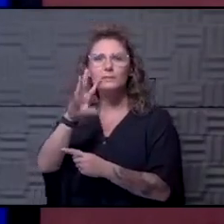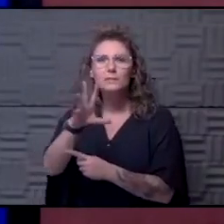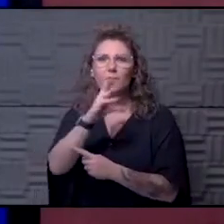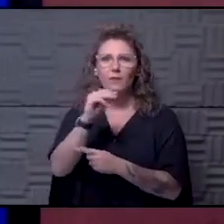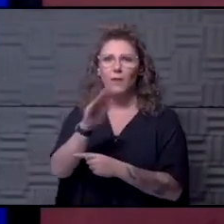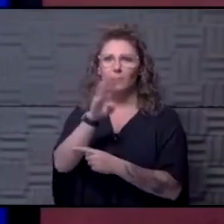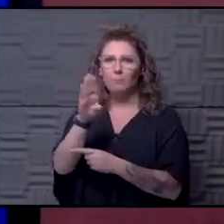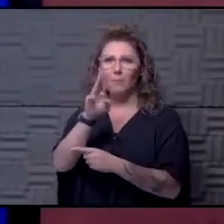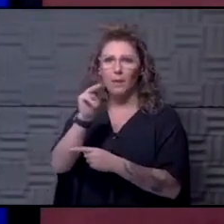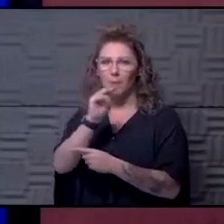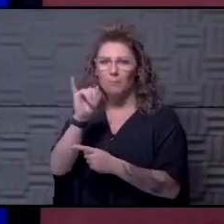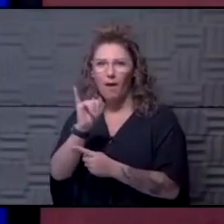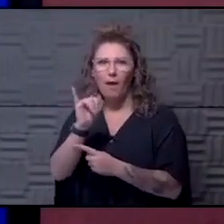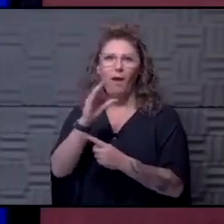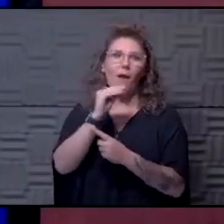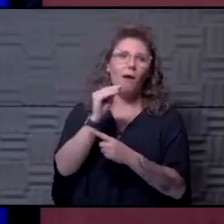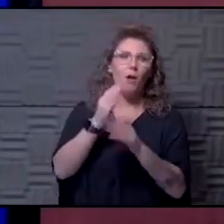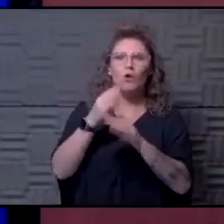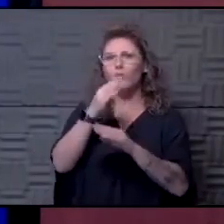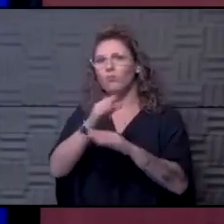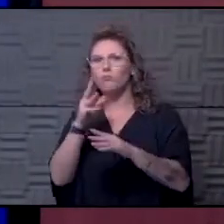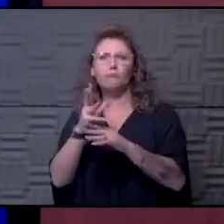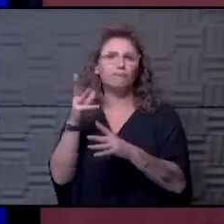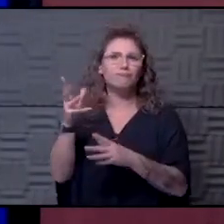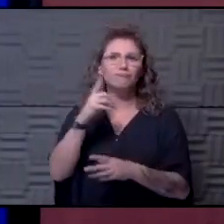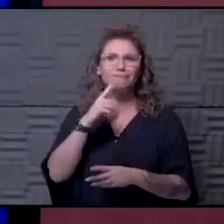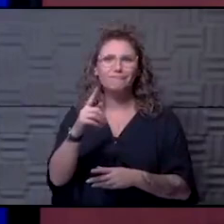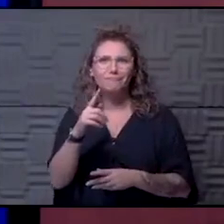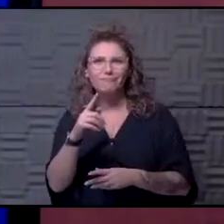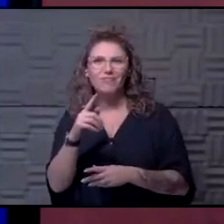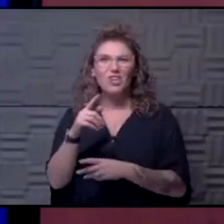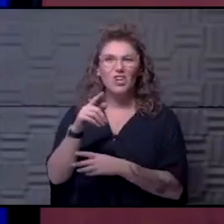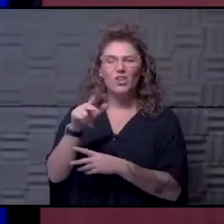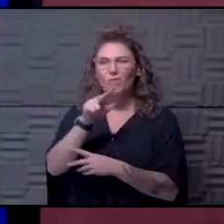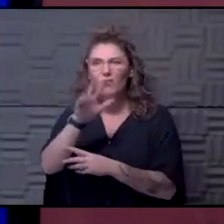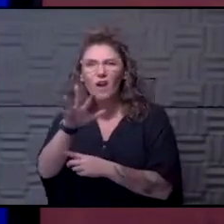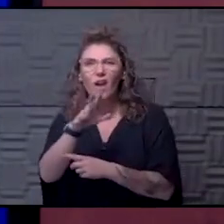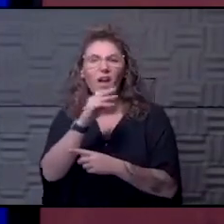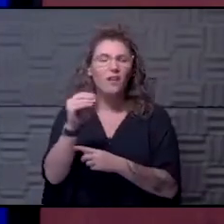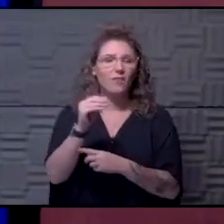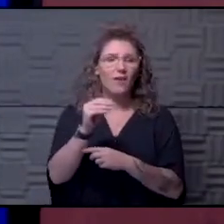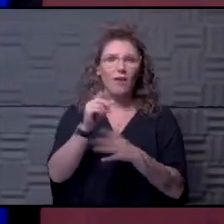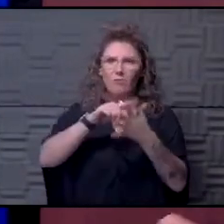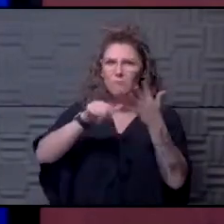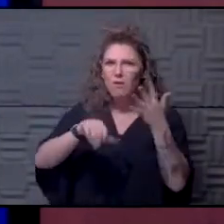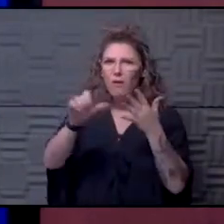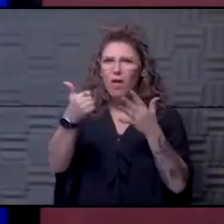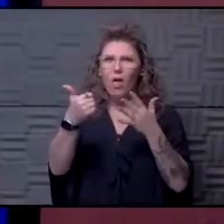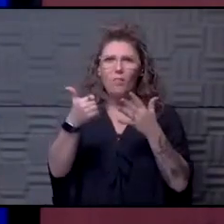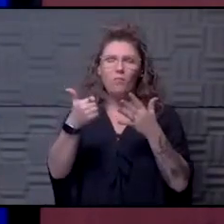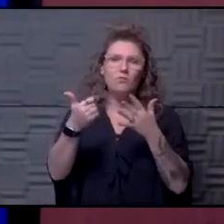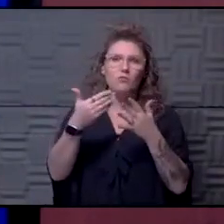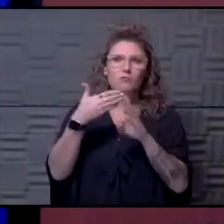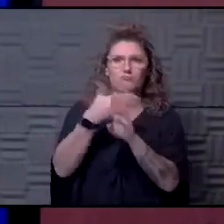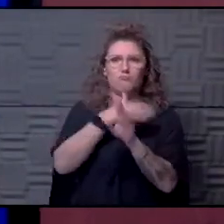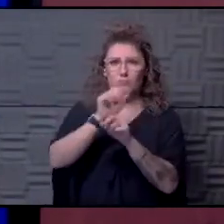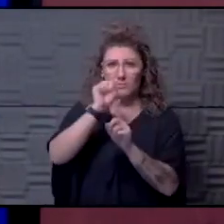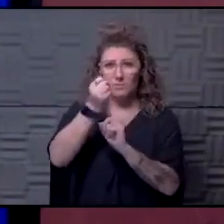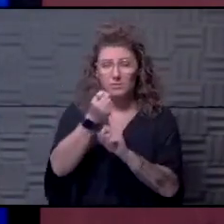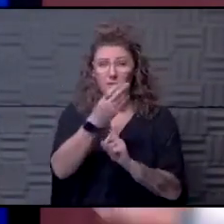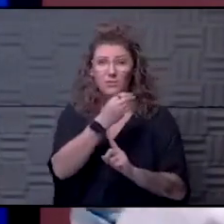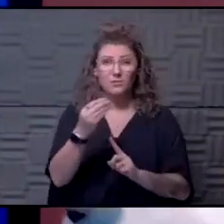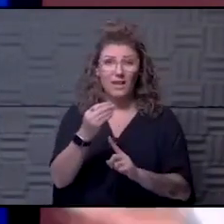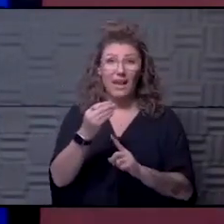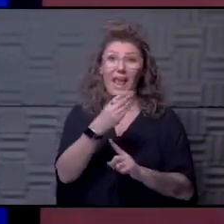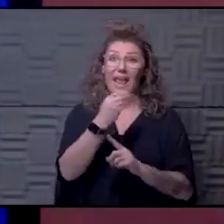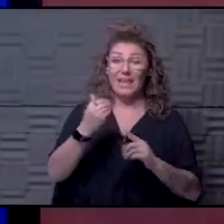significant chronic underlying conditions. The trials are looking at a little healthier population to see if we can get good results in that as well. So